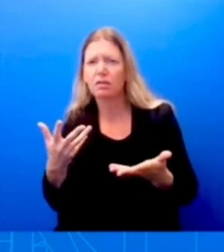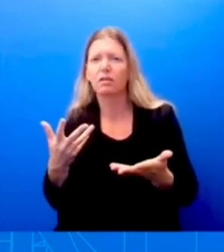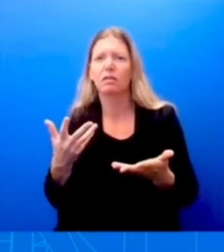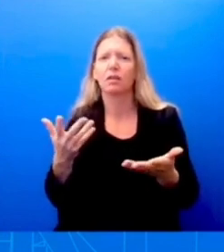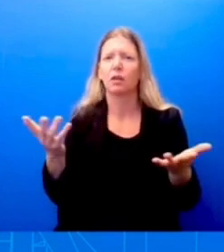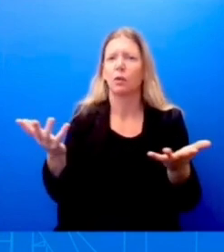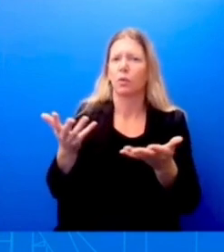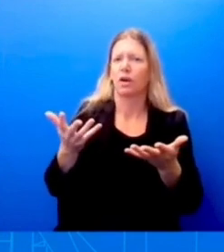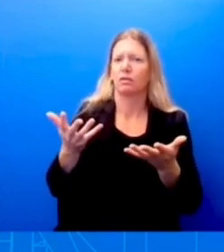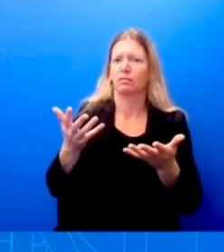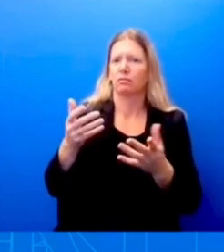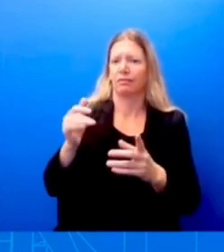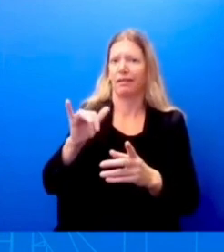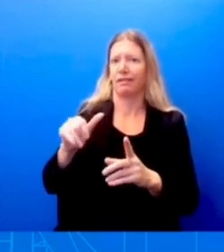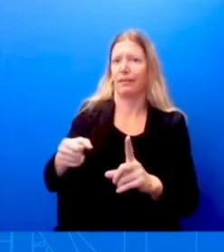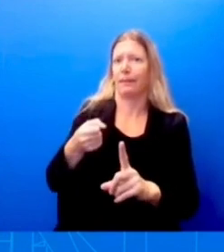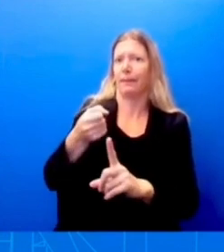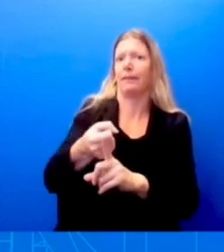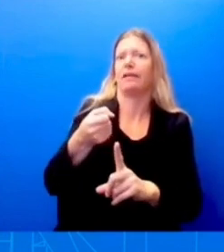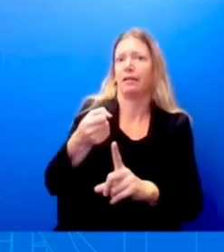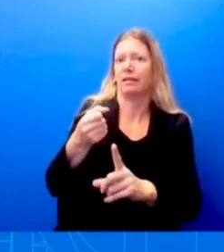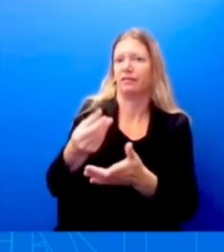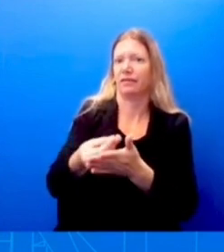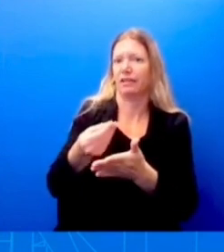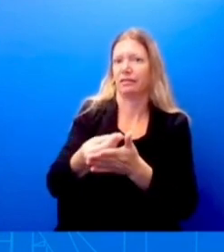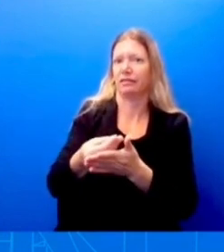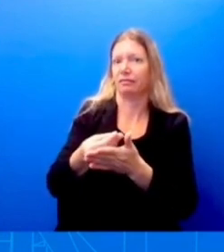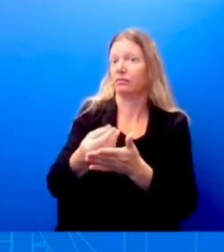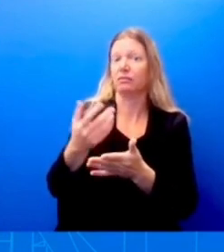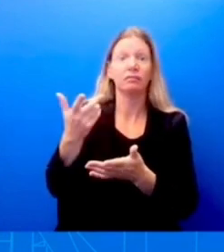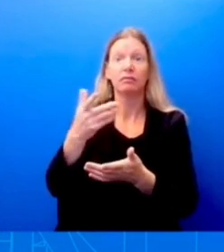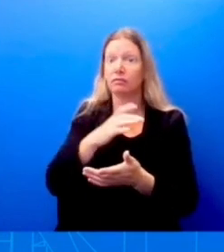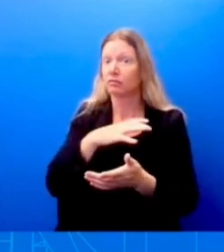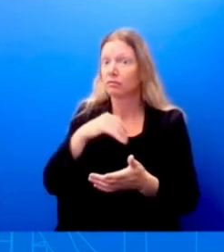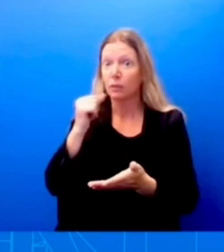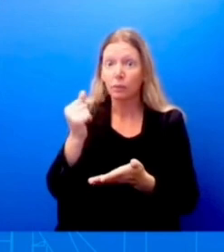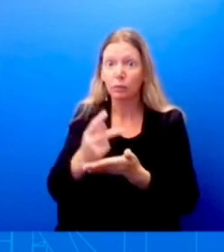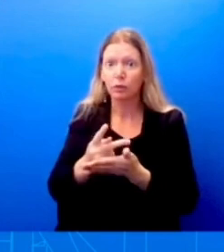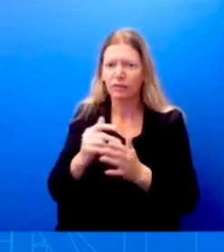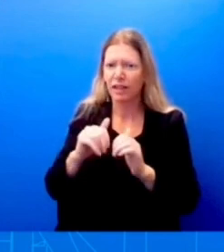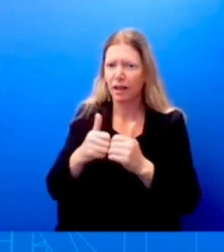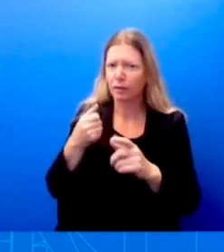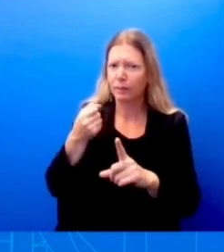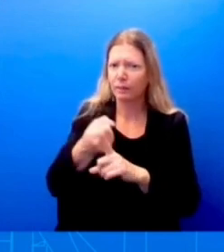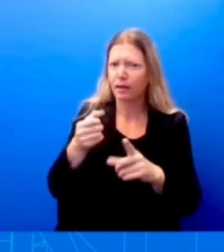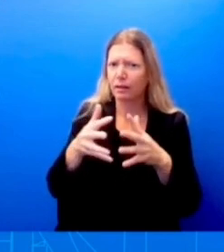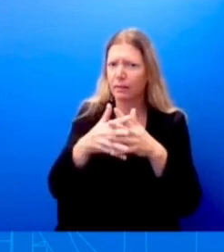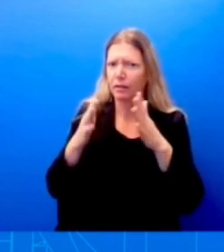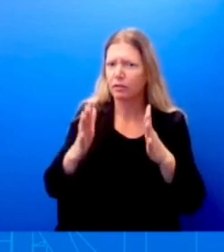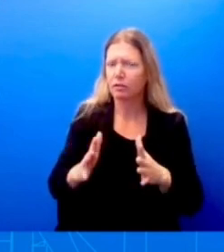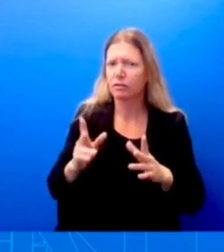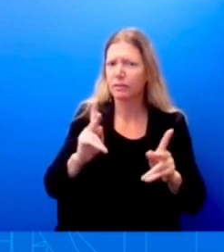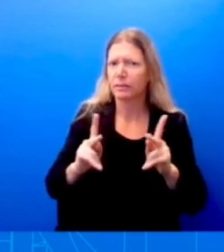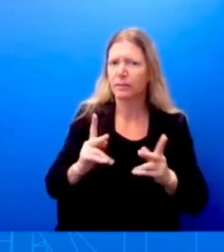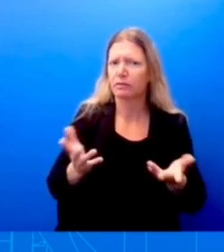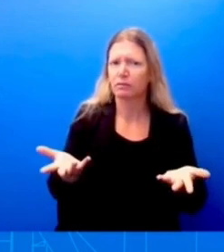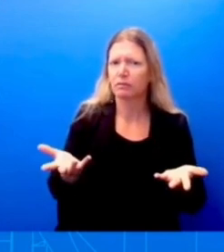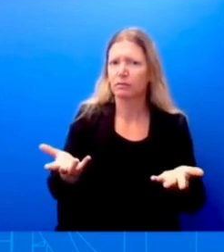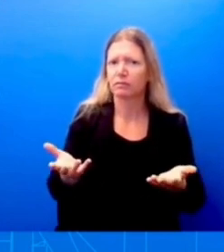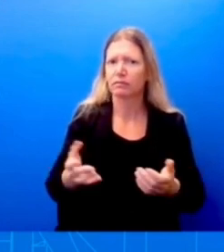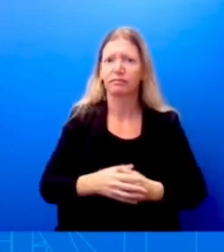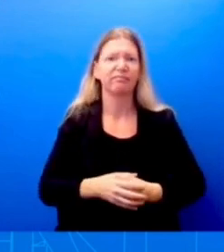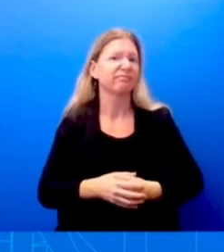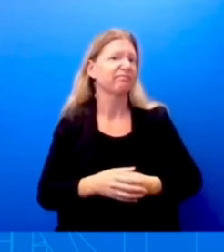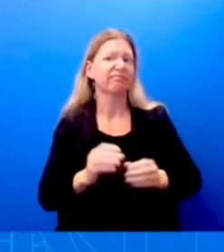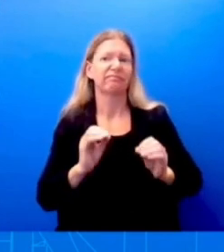does not provide that additional funding on Americans and their ability to get that vaccine? I don't have anything new to say or to add